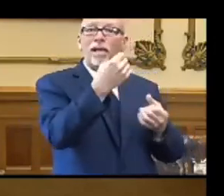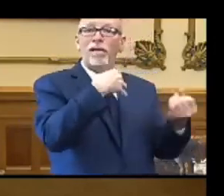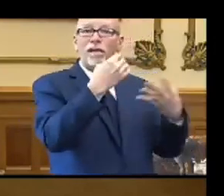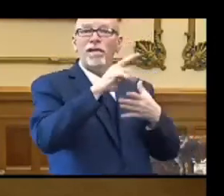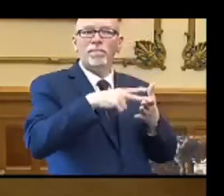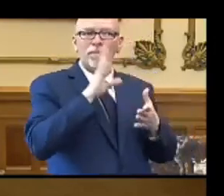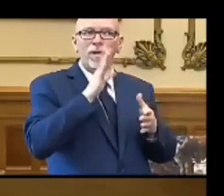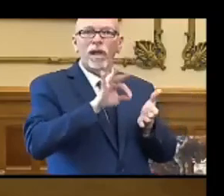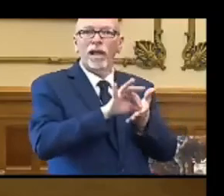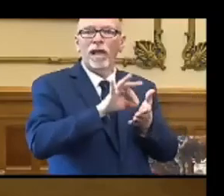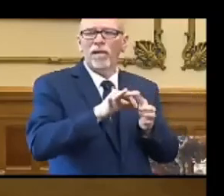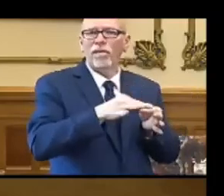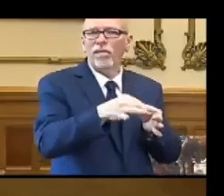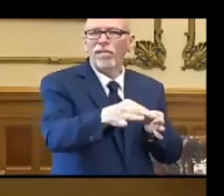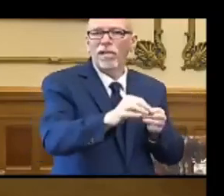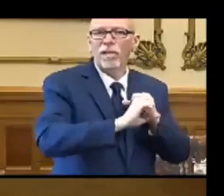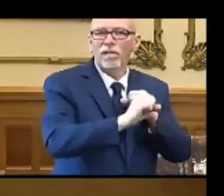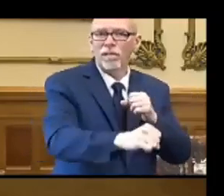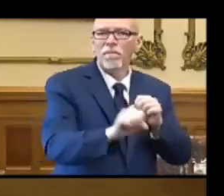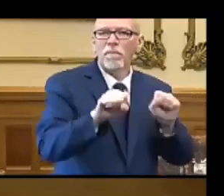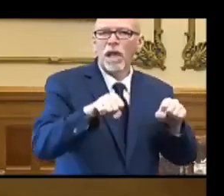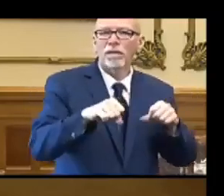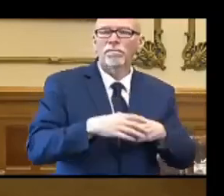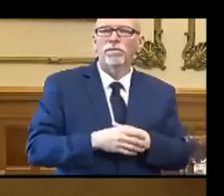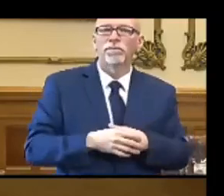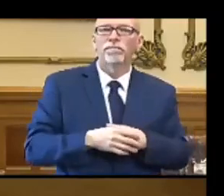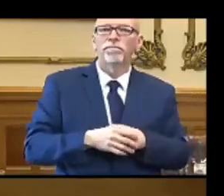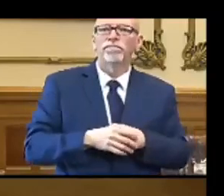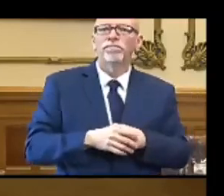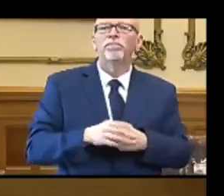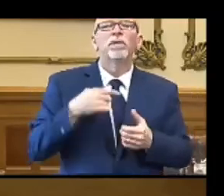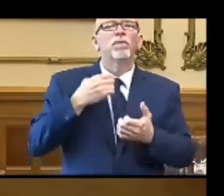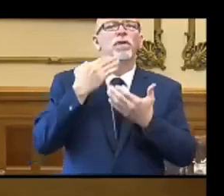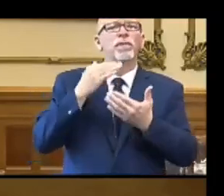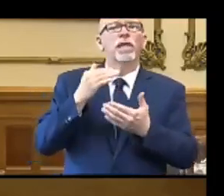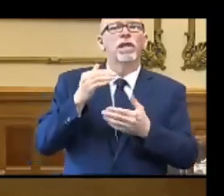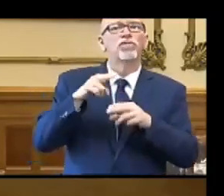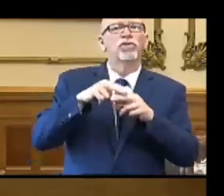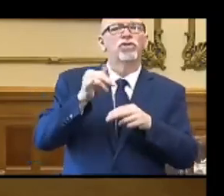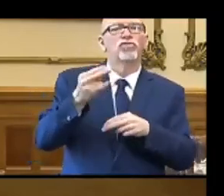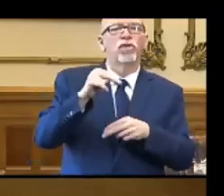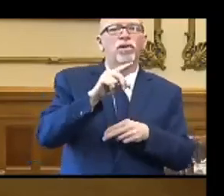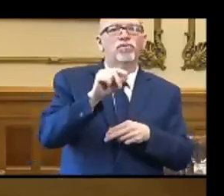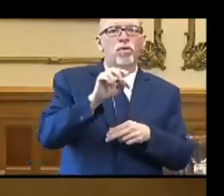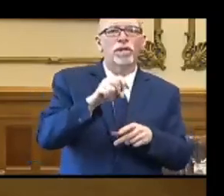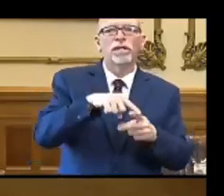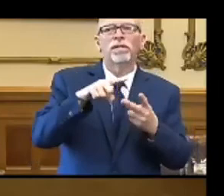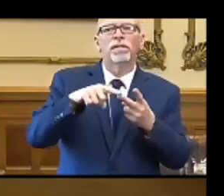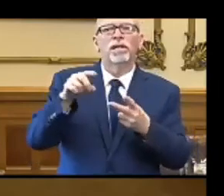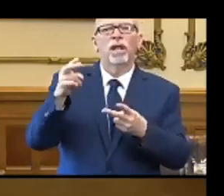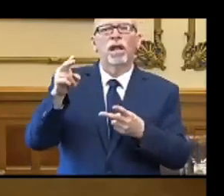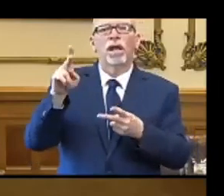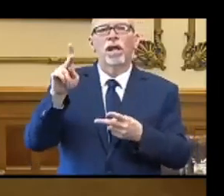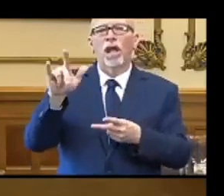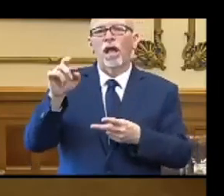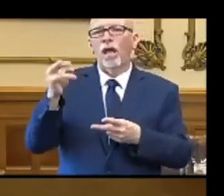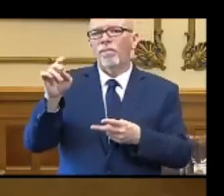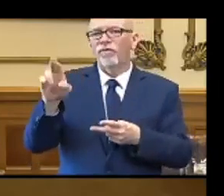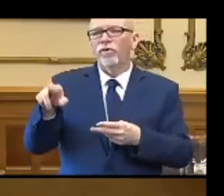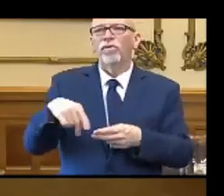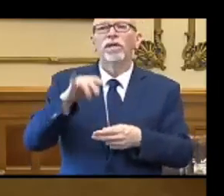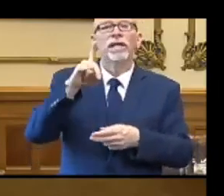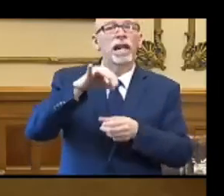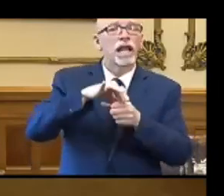longer than normal. Again, I want to thank Chairman John Zody, Chairman Kyle Hupfer, the Indiana Election Division,